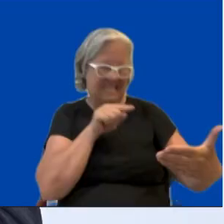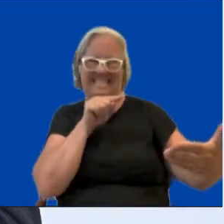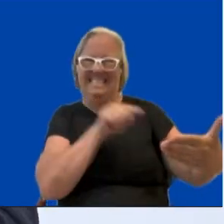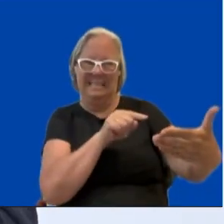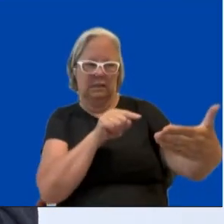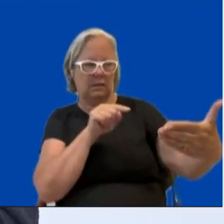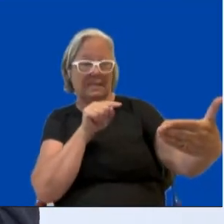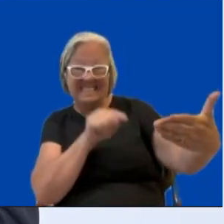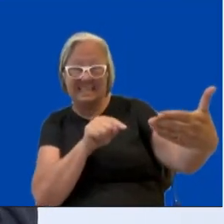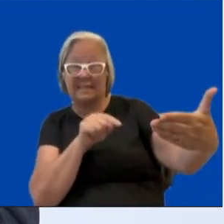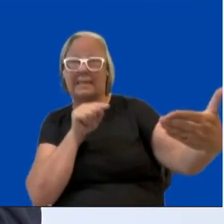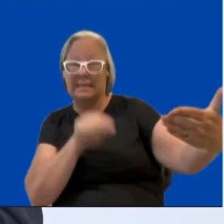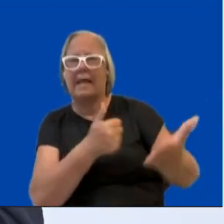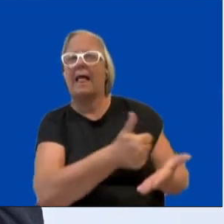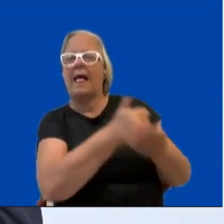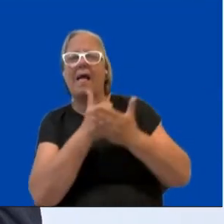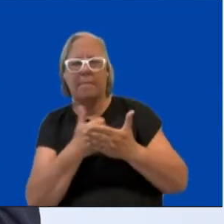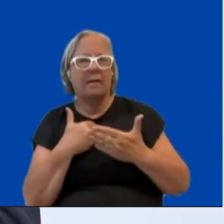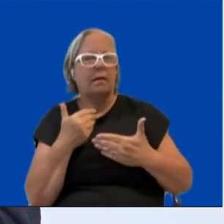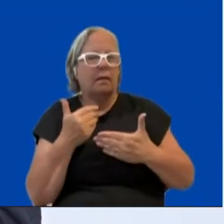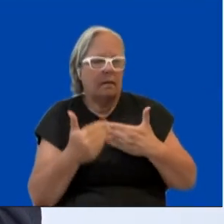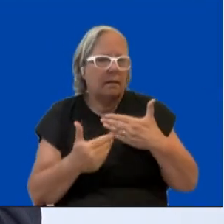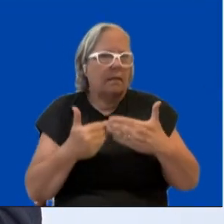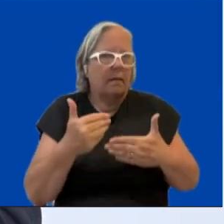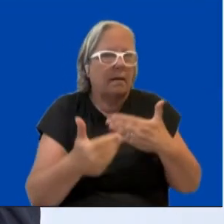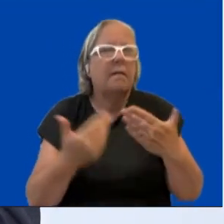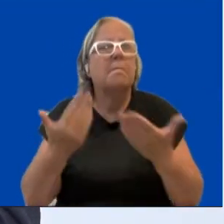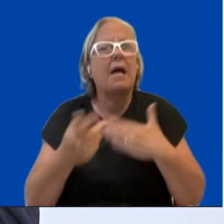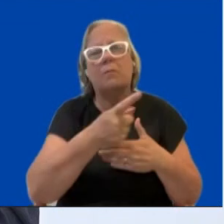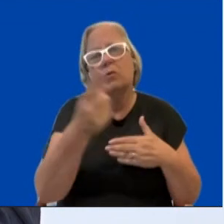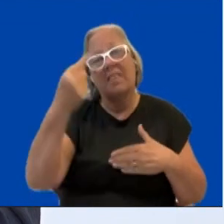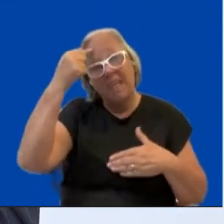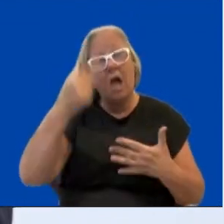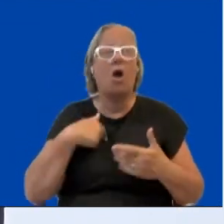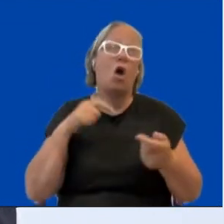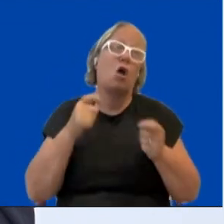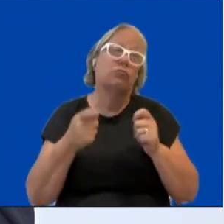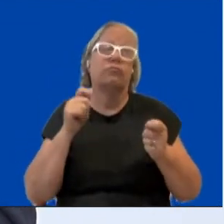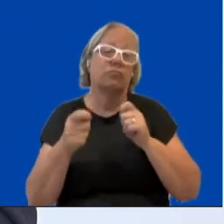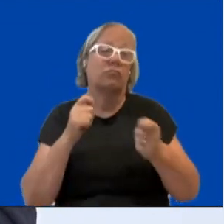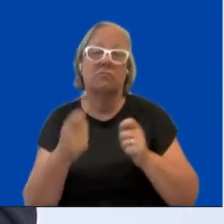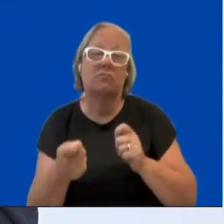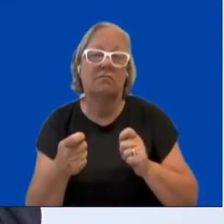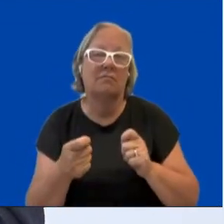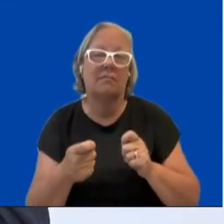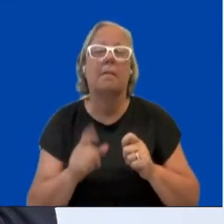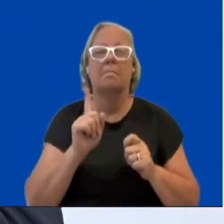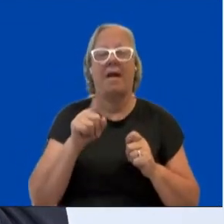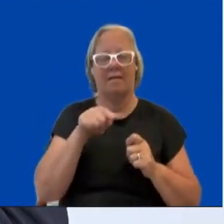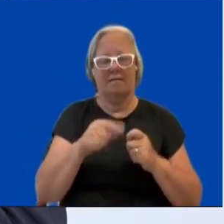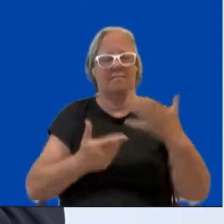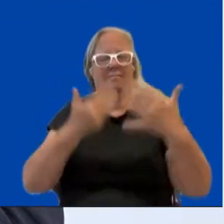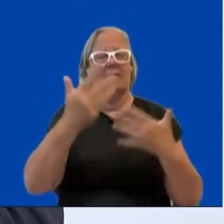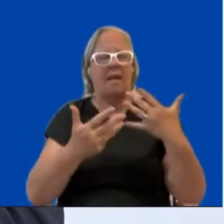still be thinking that we're doing a huge, you know, lots of changes, but actually data often shows the opposite. And I would also add, it's often an excellent way